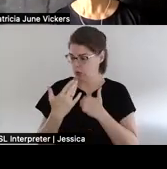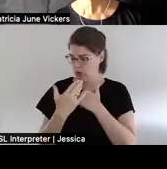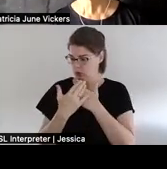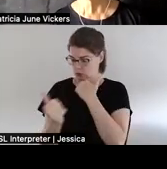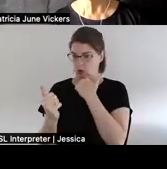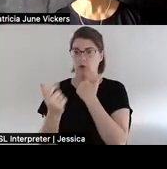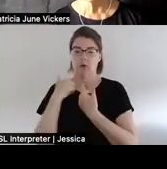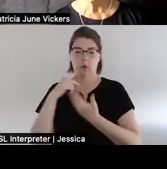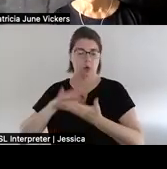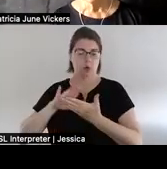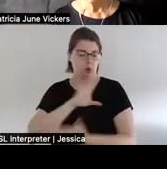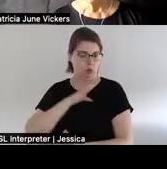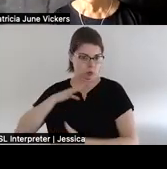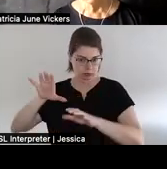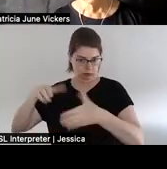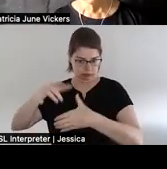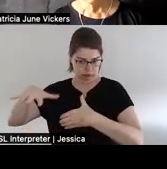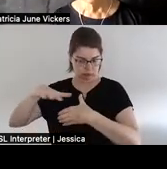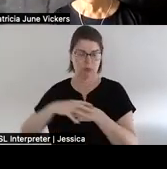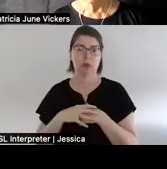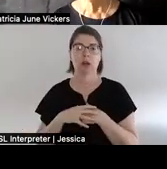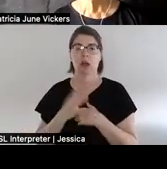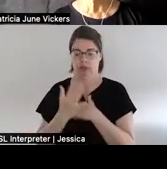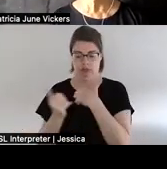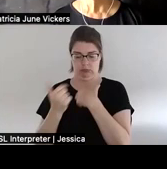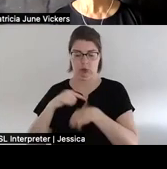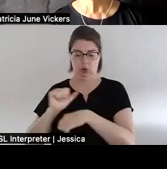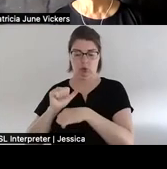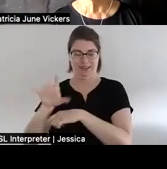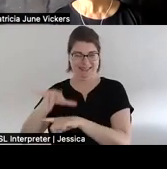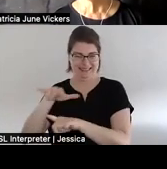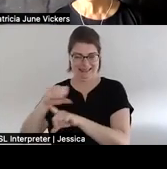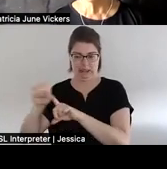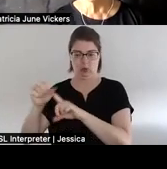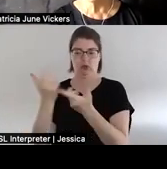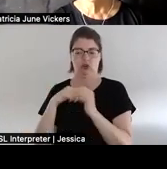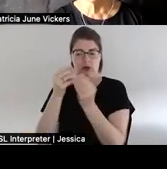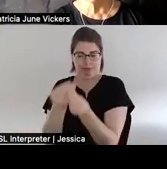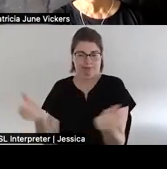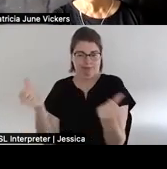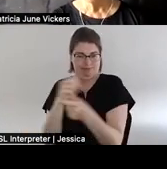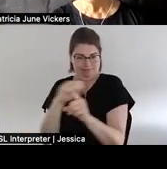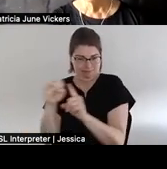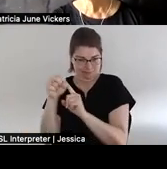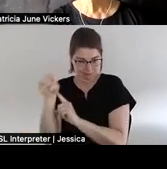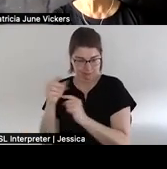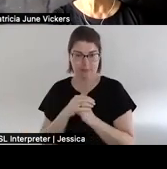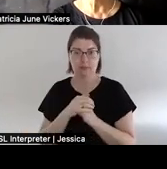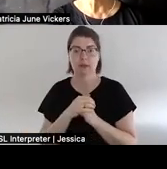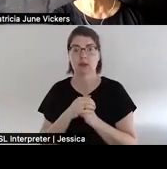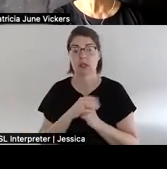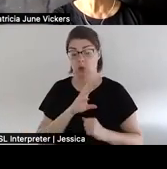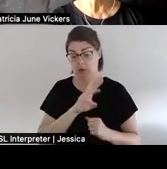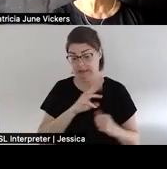a school district to work with a situation to resolve a situation where six